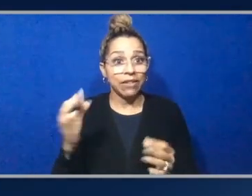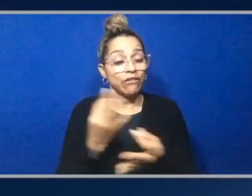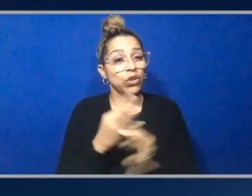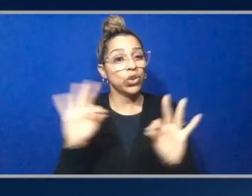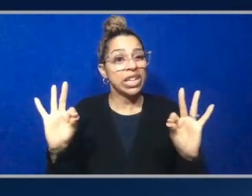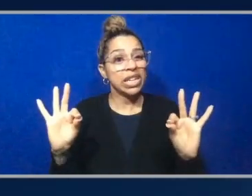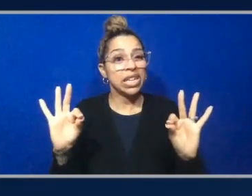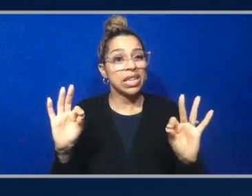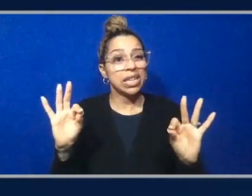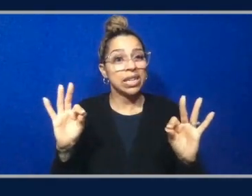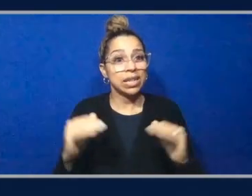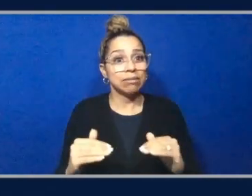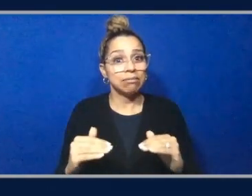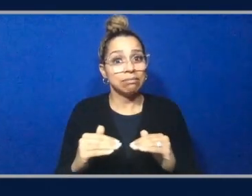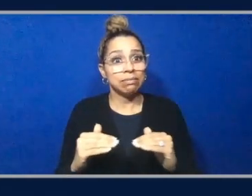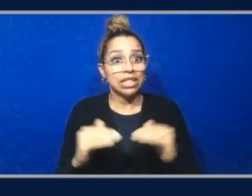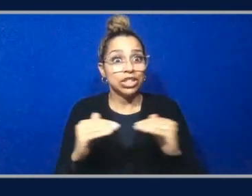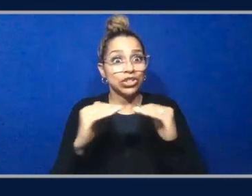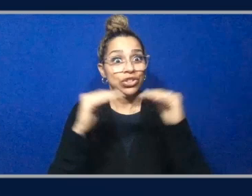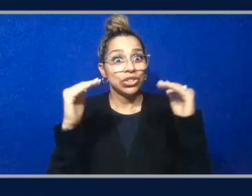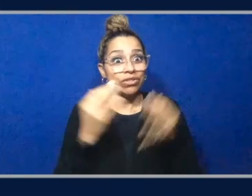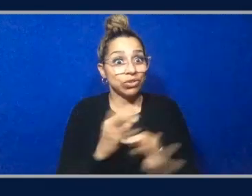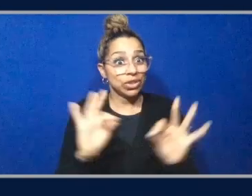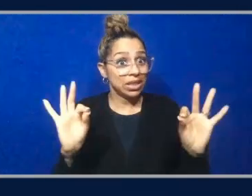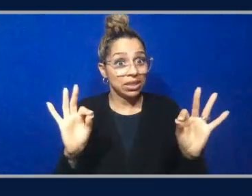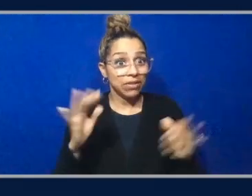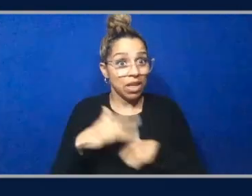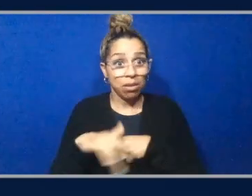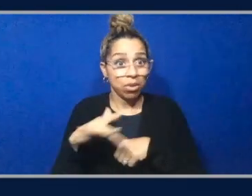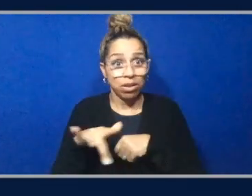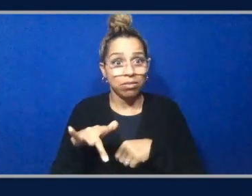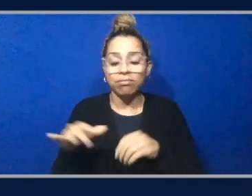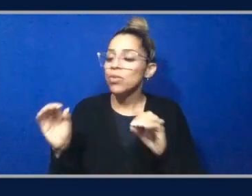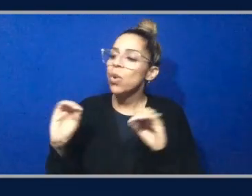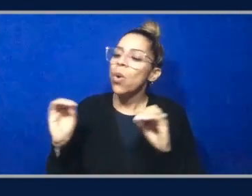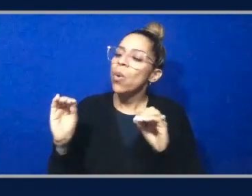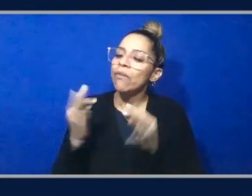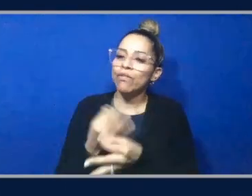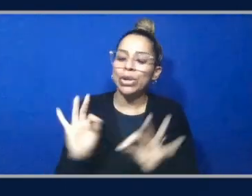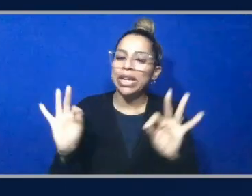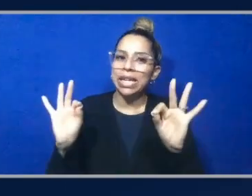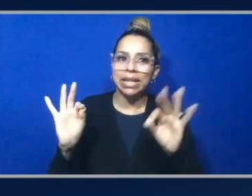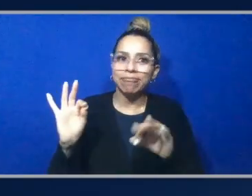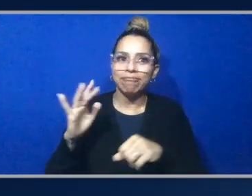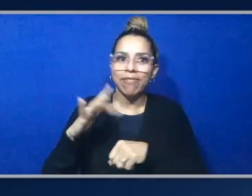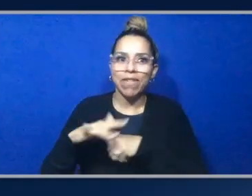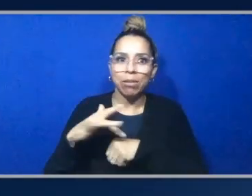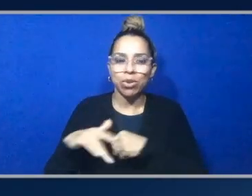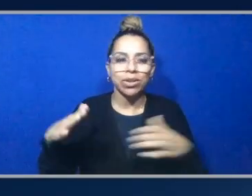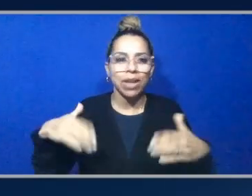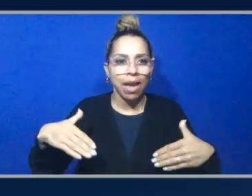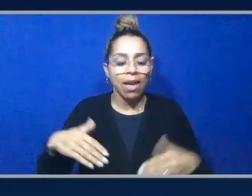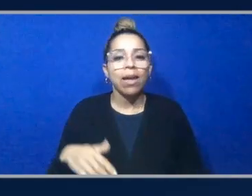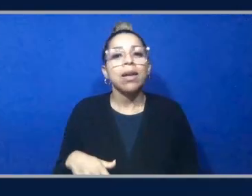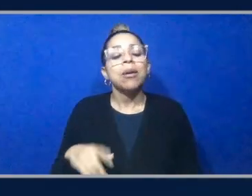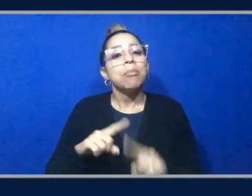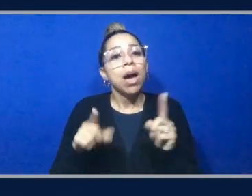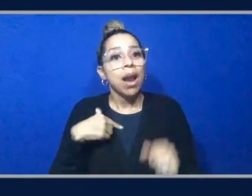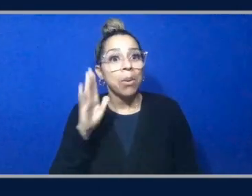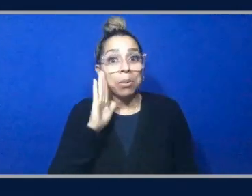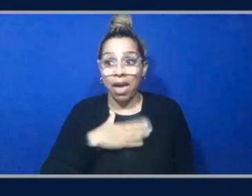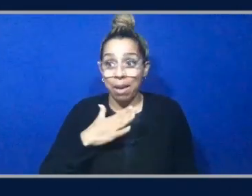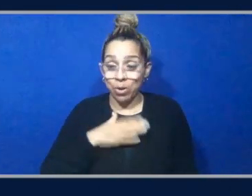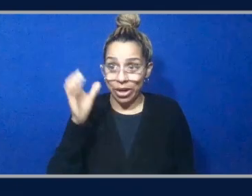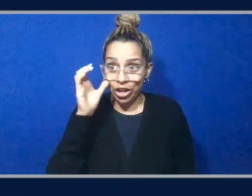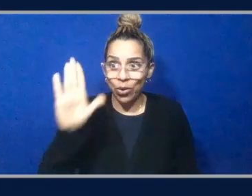play with this, to see how things work? No free tier yet. Um, something that, you know, be happy to hear, hear feedback on from, um, from,